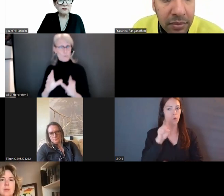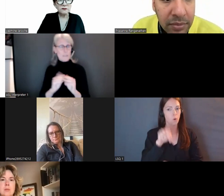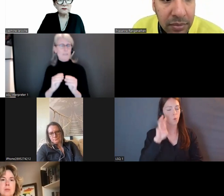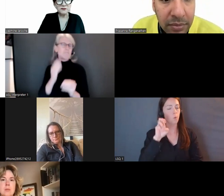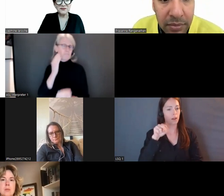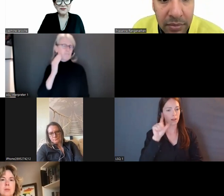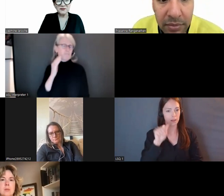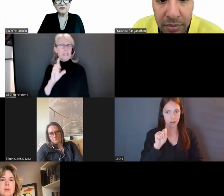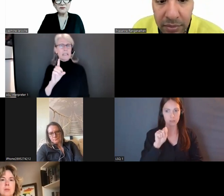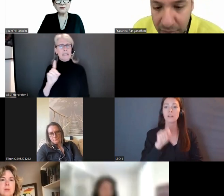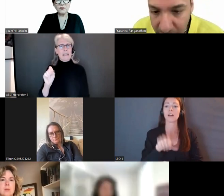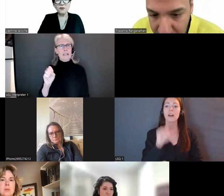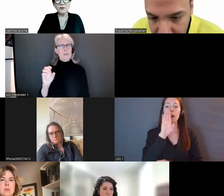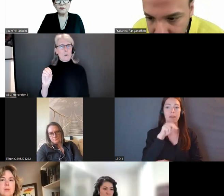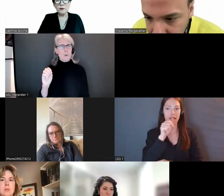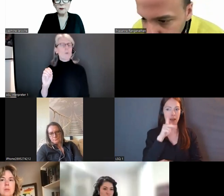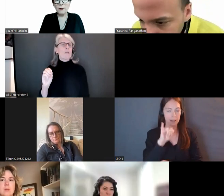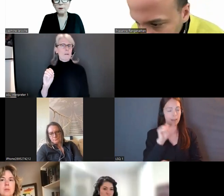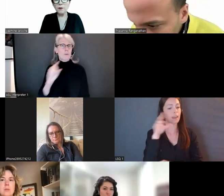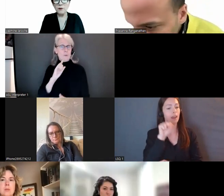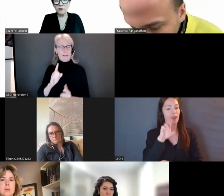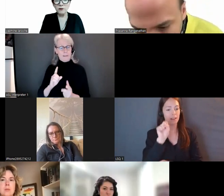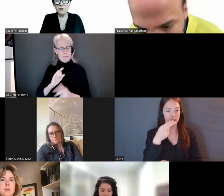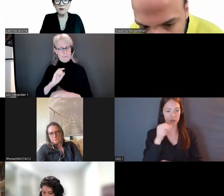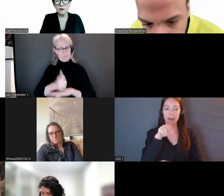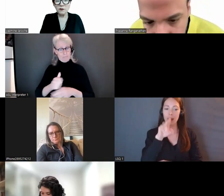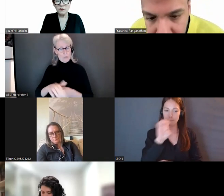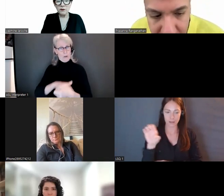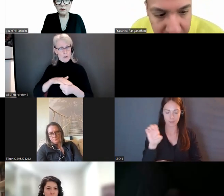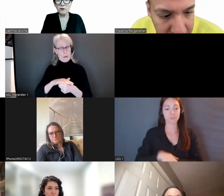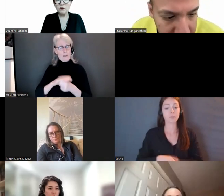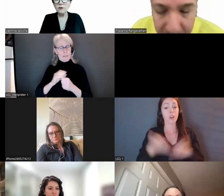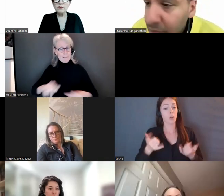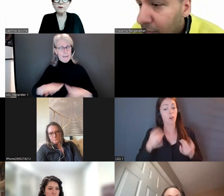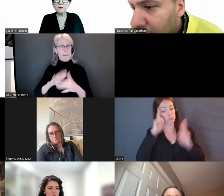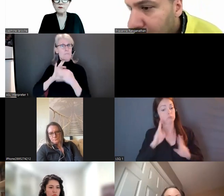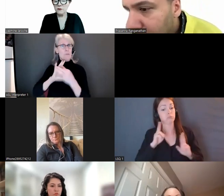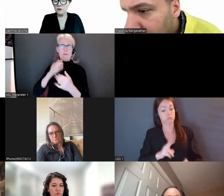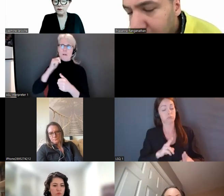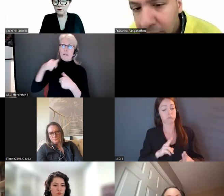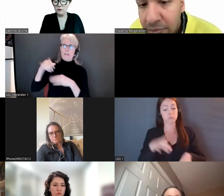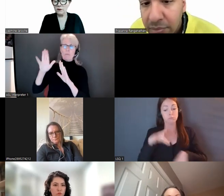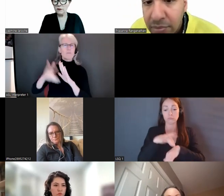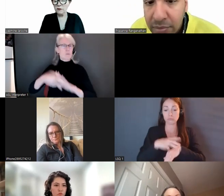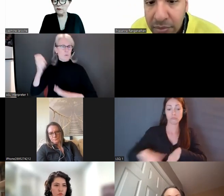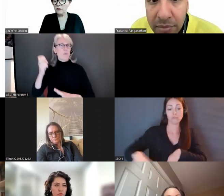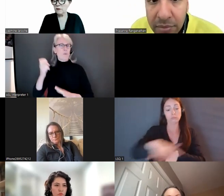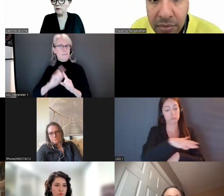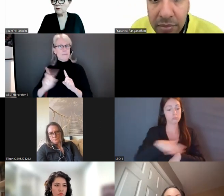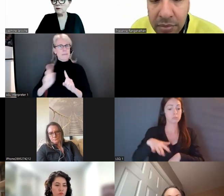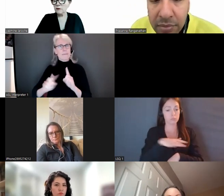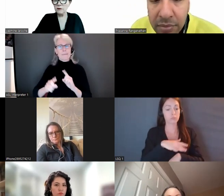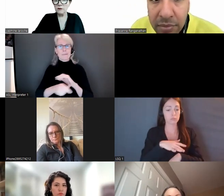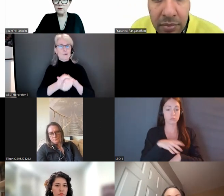Disability Screen Office operates on the traditional, unceded ancestral lands of many Indigenous nations across Turtle